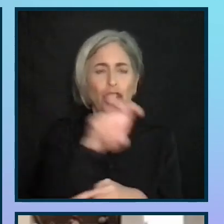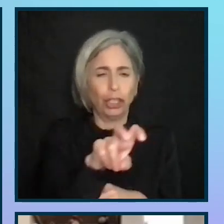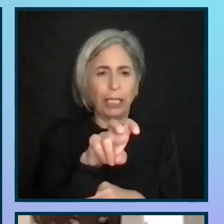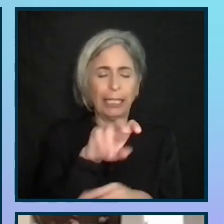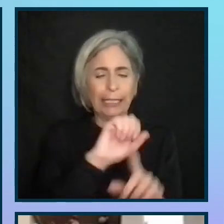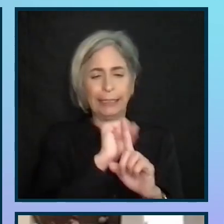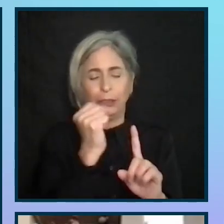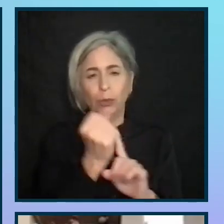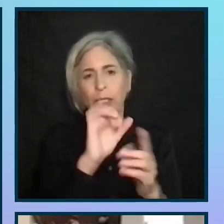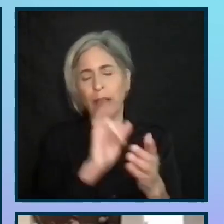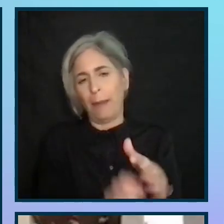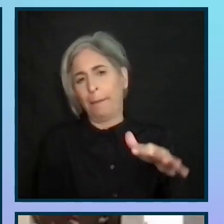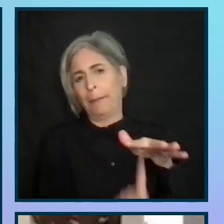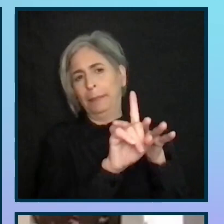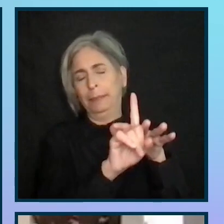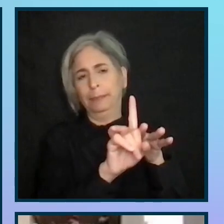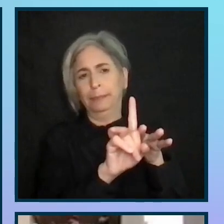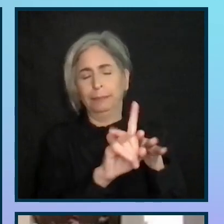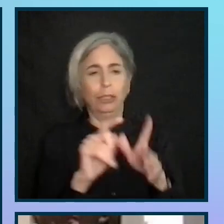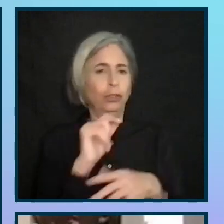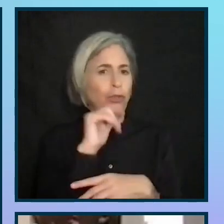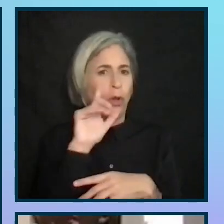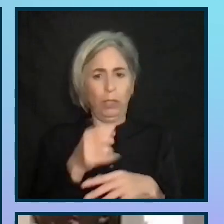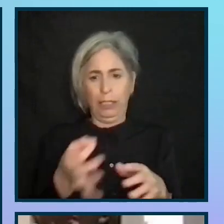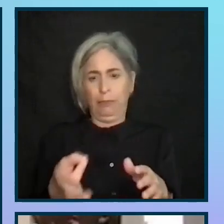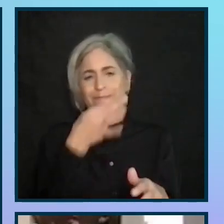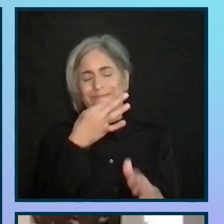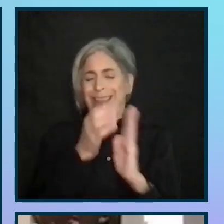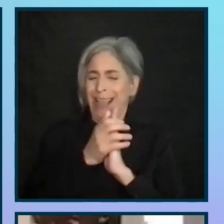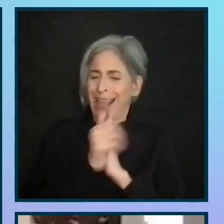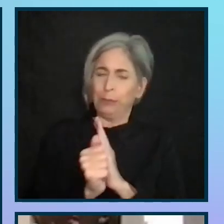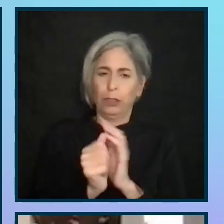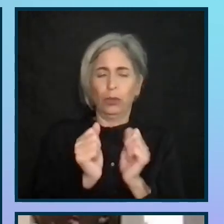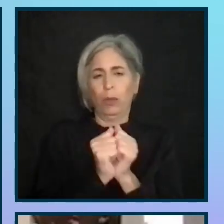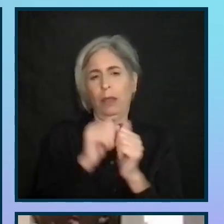come across. You don't necessarily have to be the expert in accessibility.